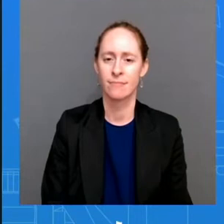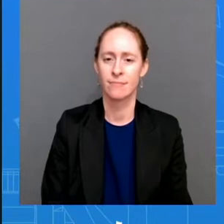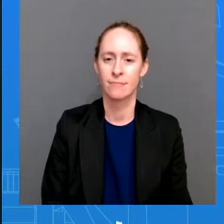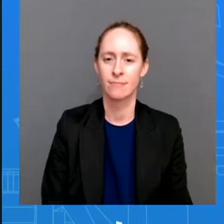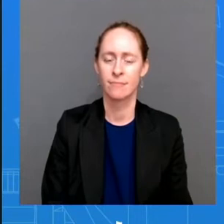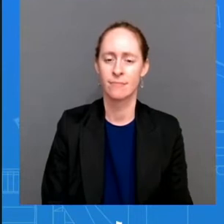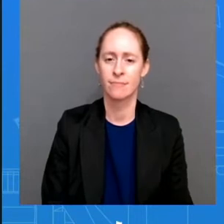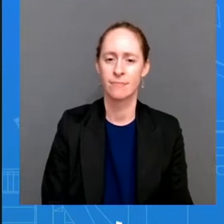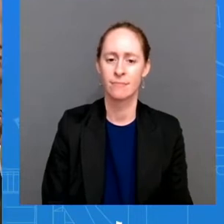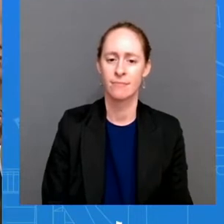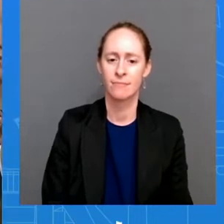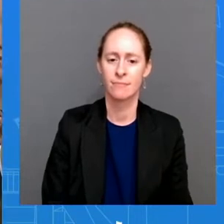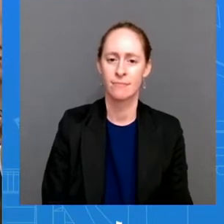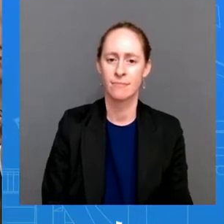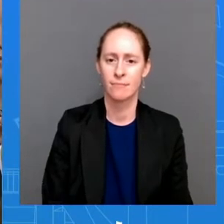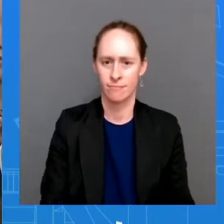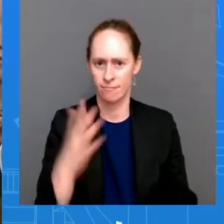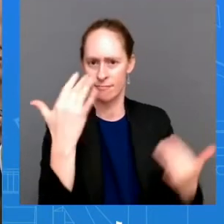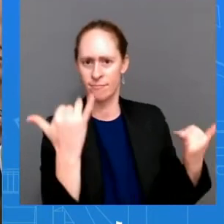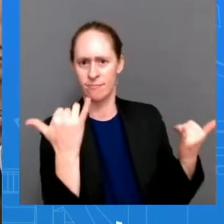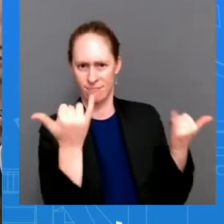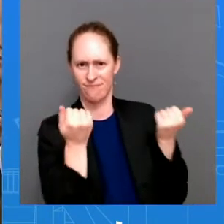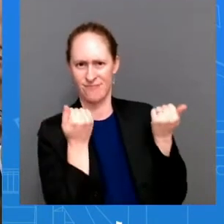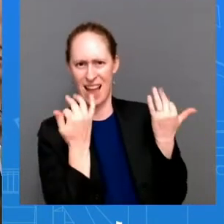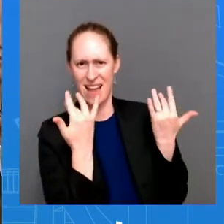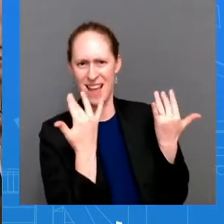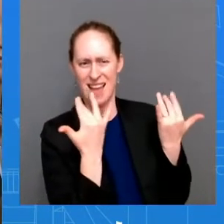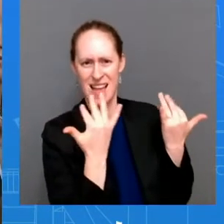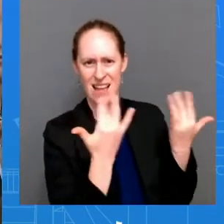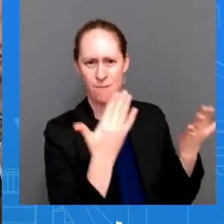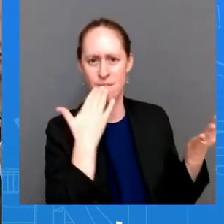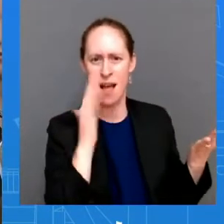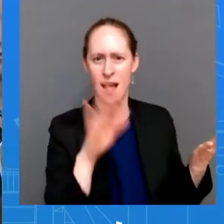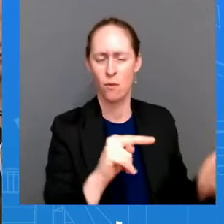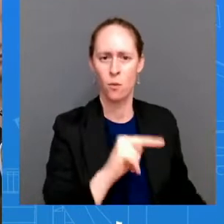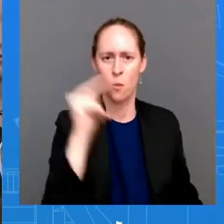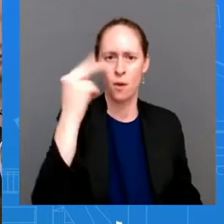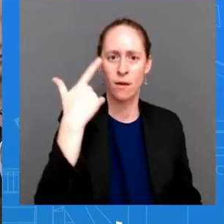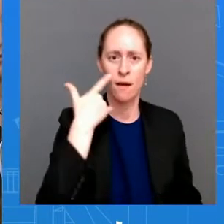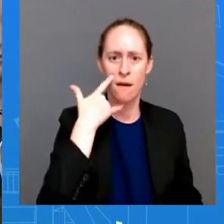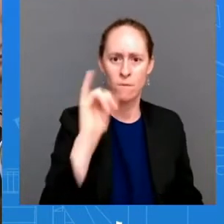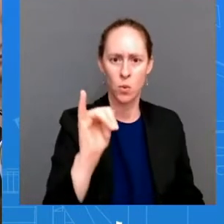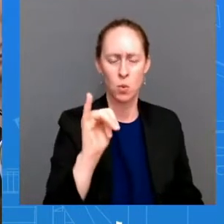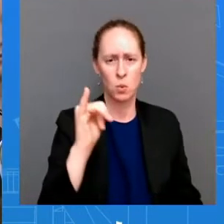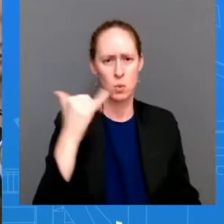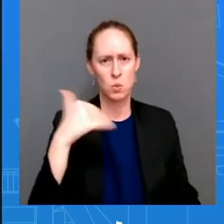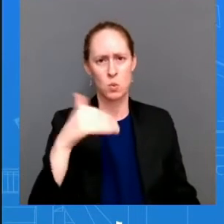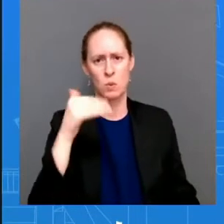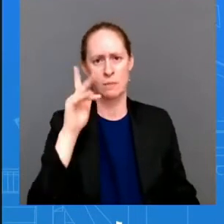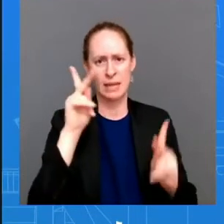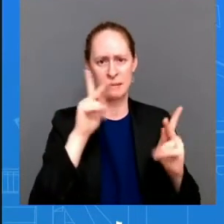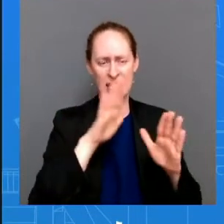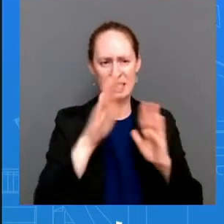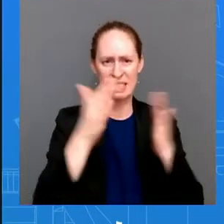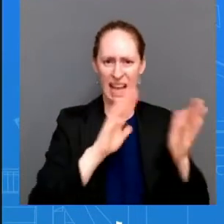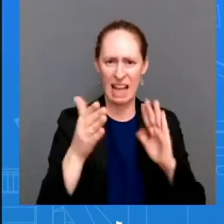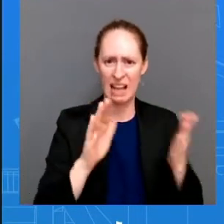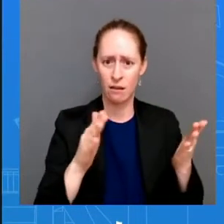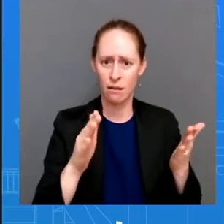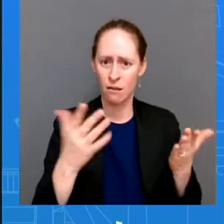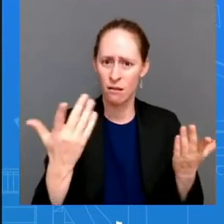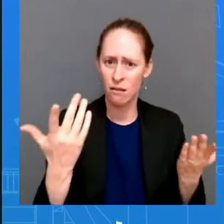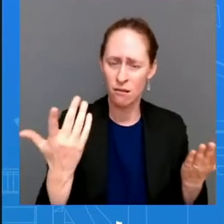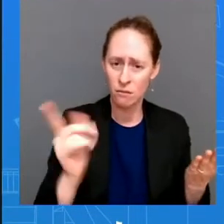been in touch with california officials or what federal resources have been brought to bear there yeah so we have been in touch uh